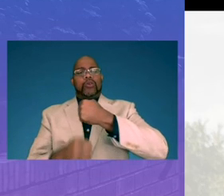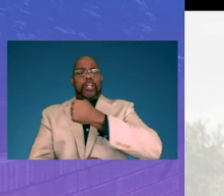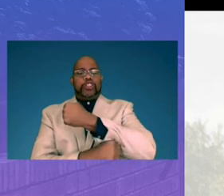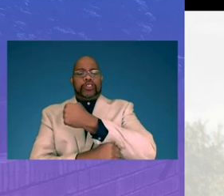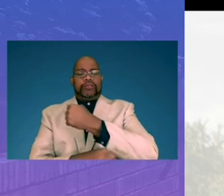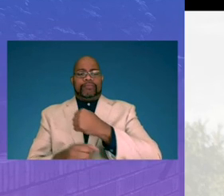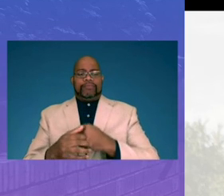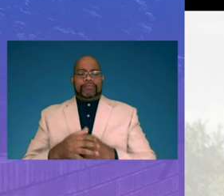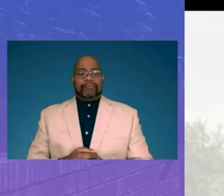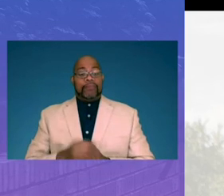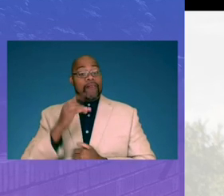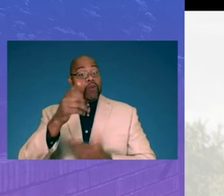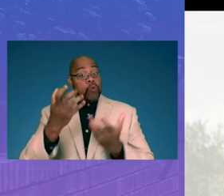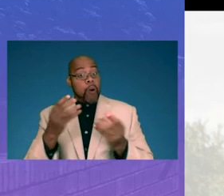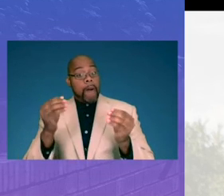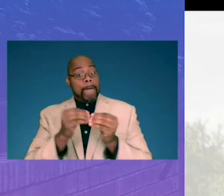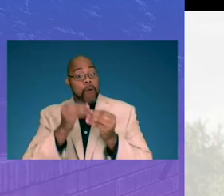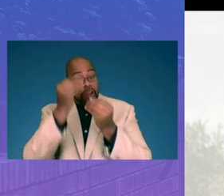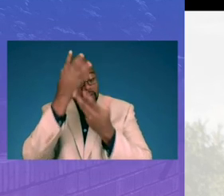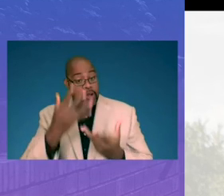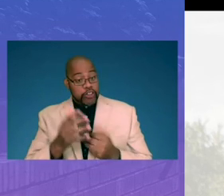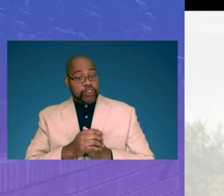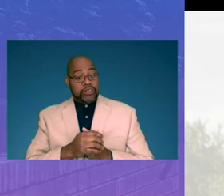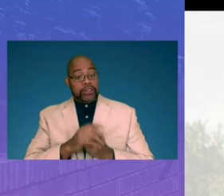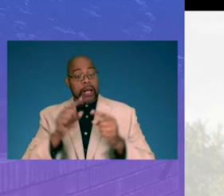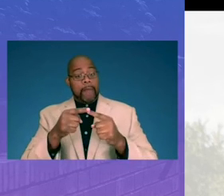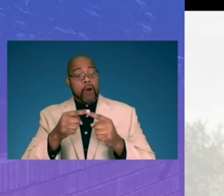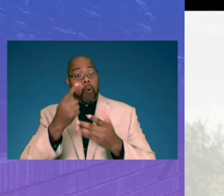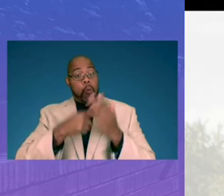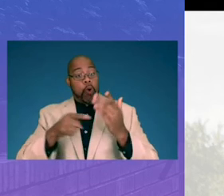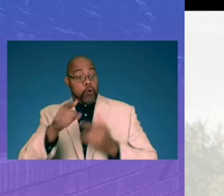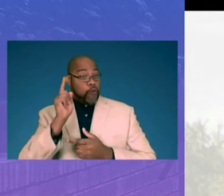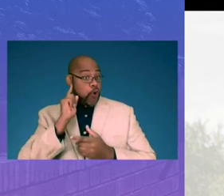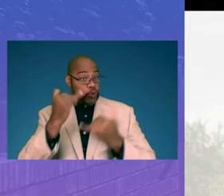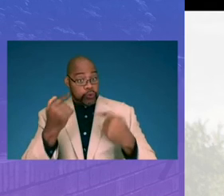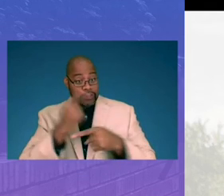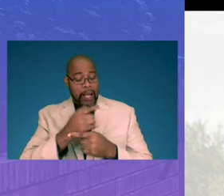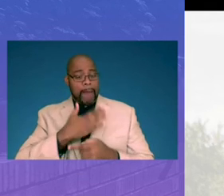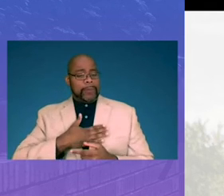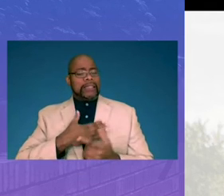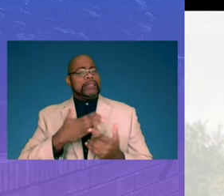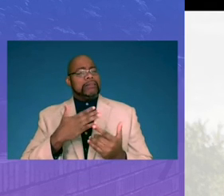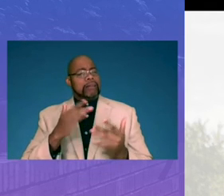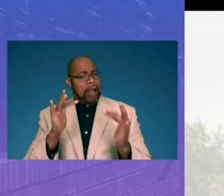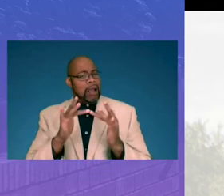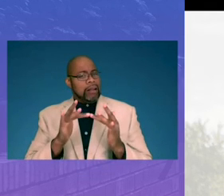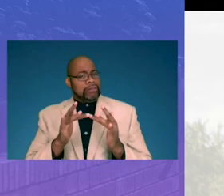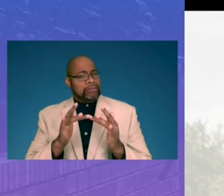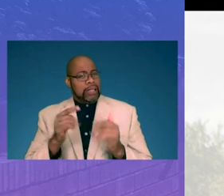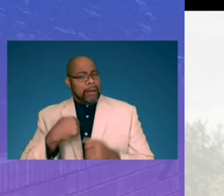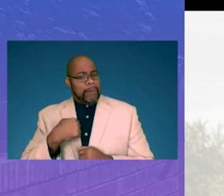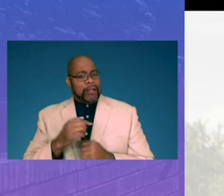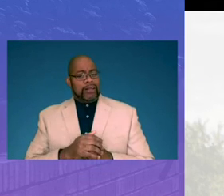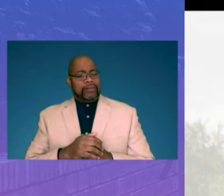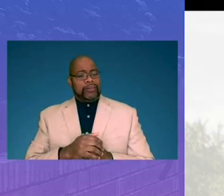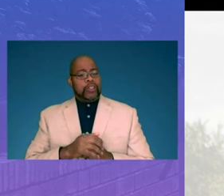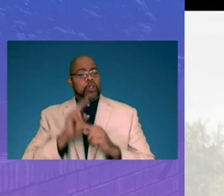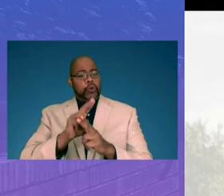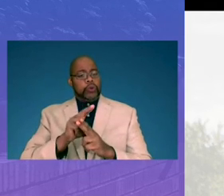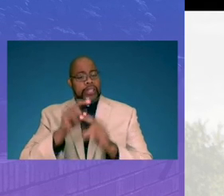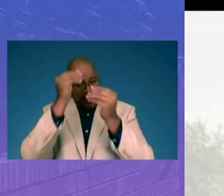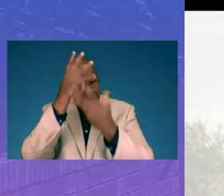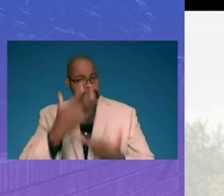If you would like more information about what you've heard today, please don't hesitate to contact me using the